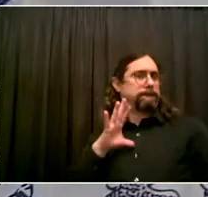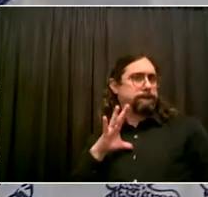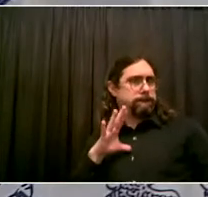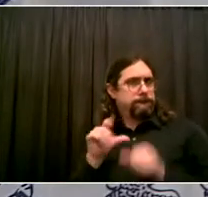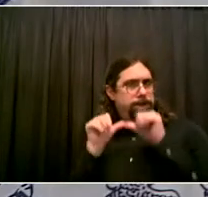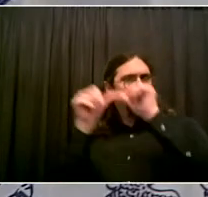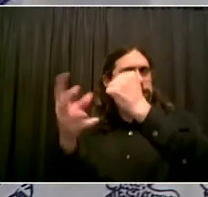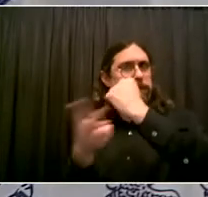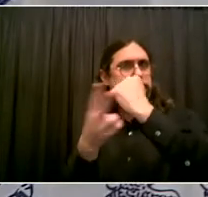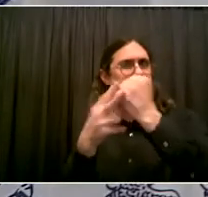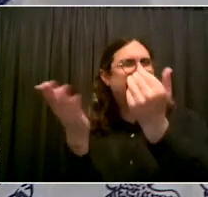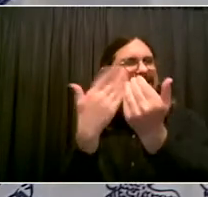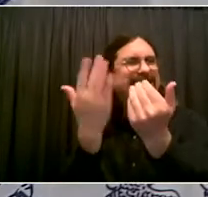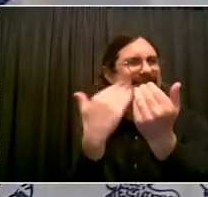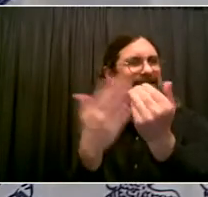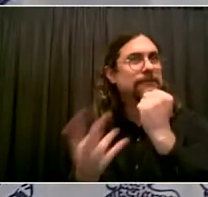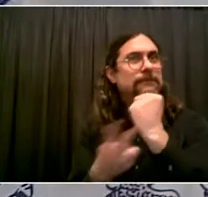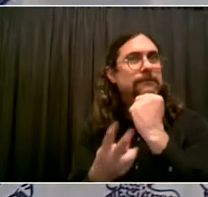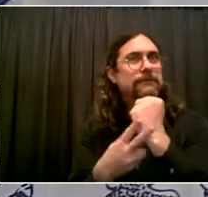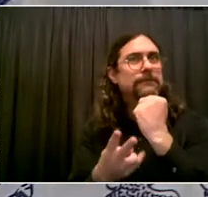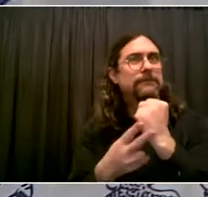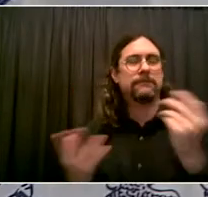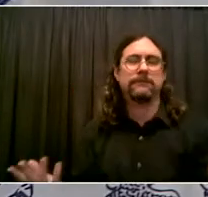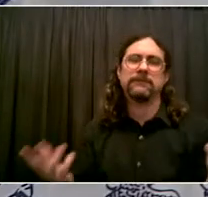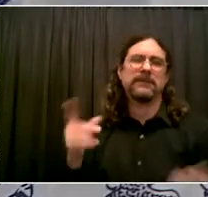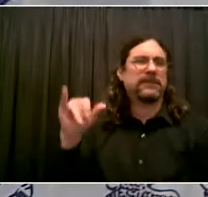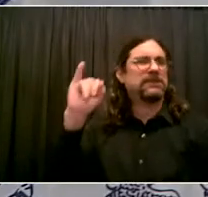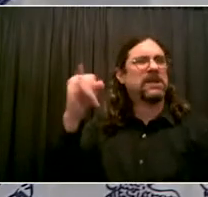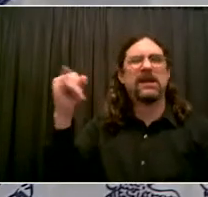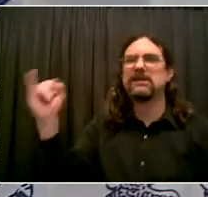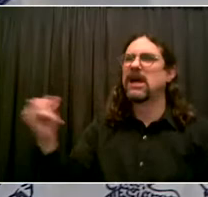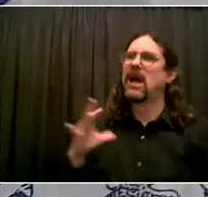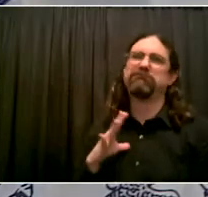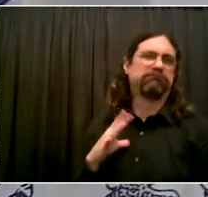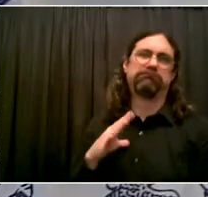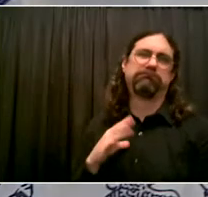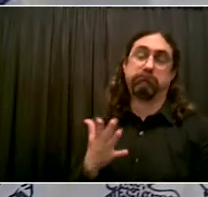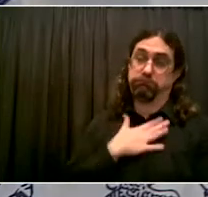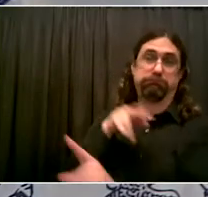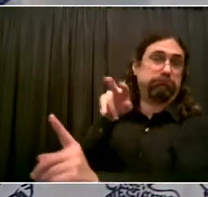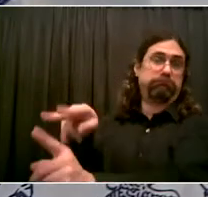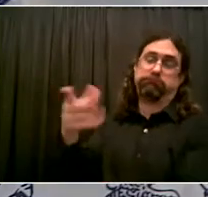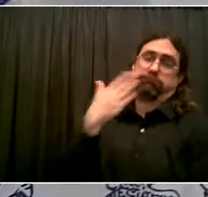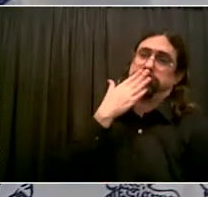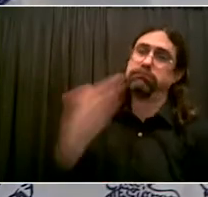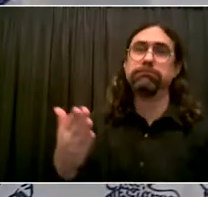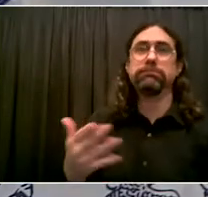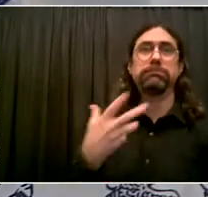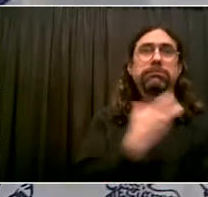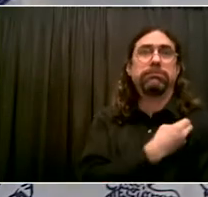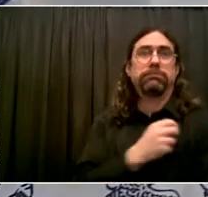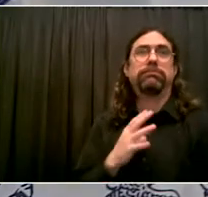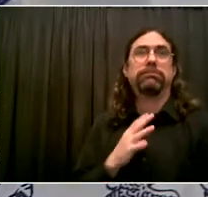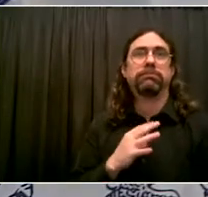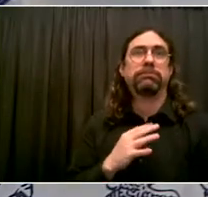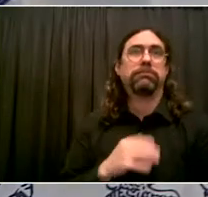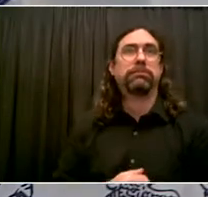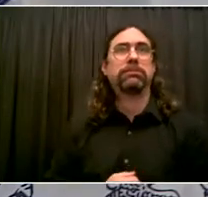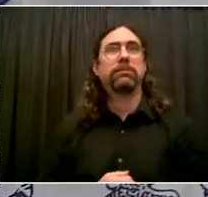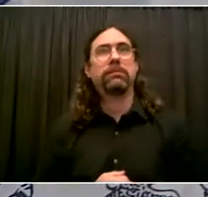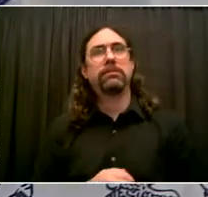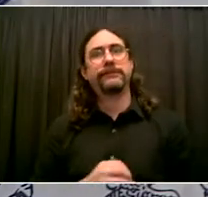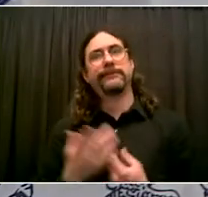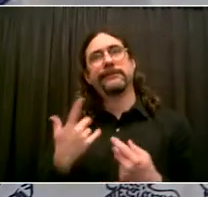it was only one dose. And a bunch of people said to me they know the brand name Johnson & Johnson. They're familiar with it. It actually made them comforted. They knew the baby